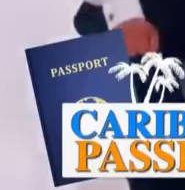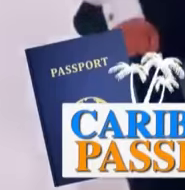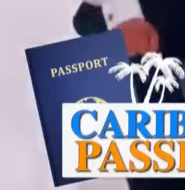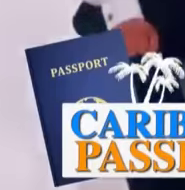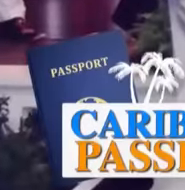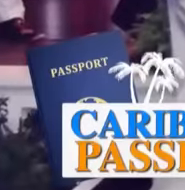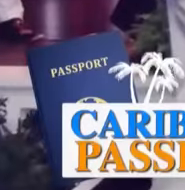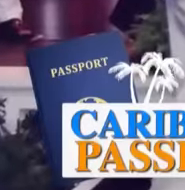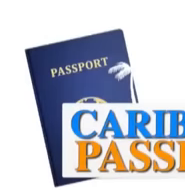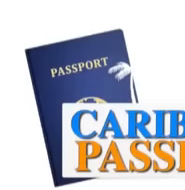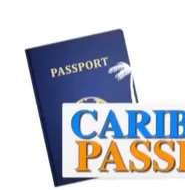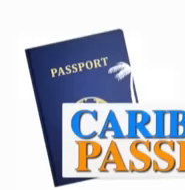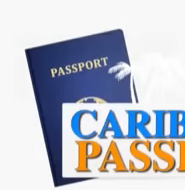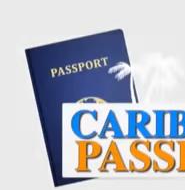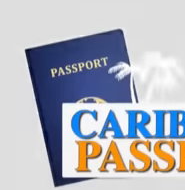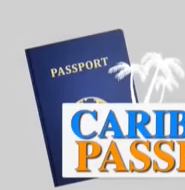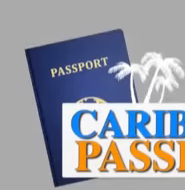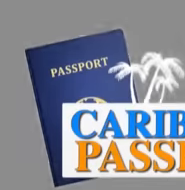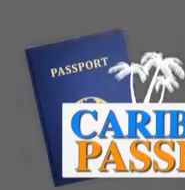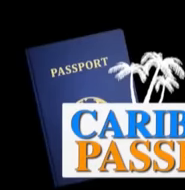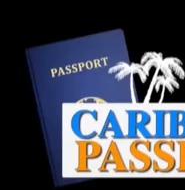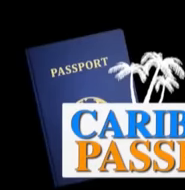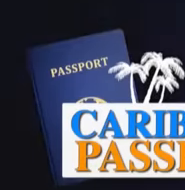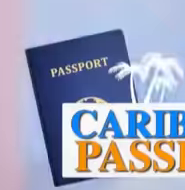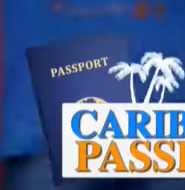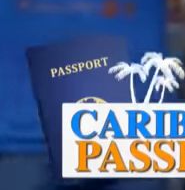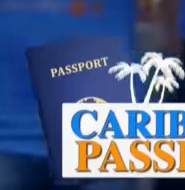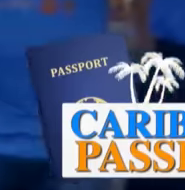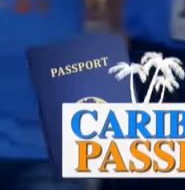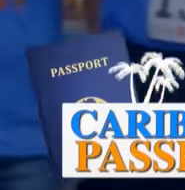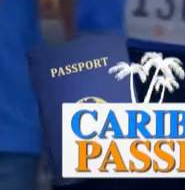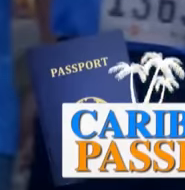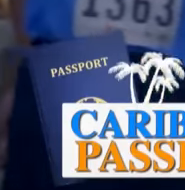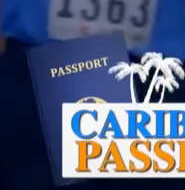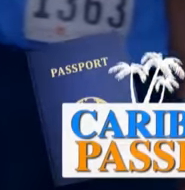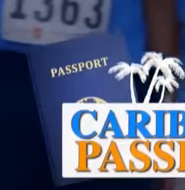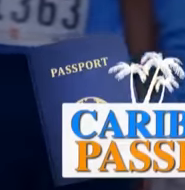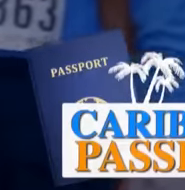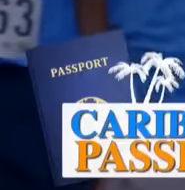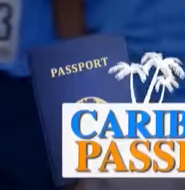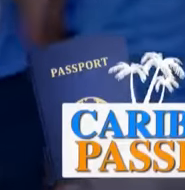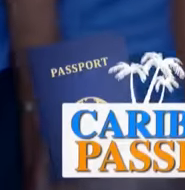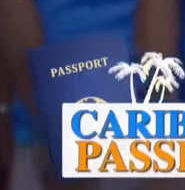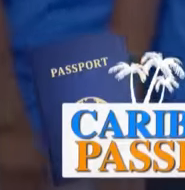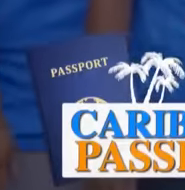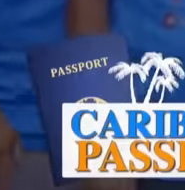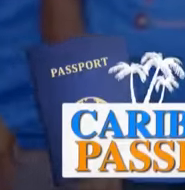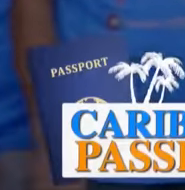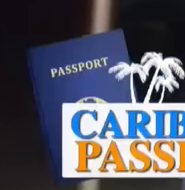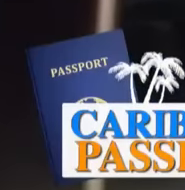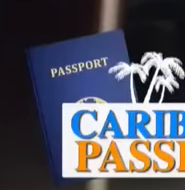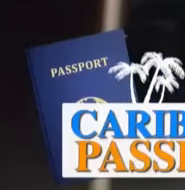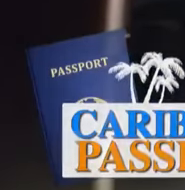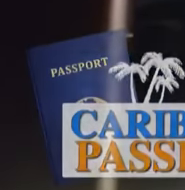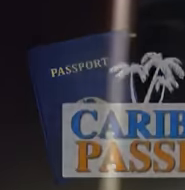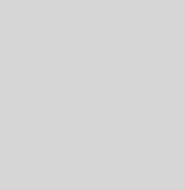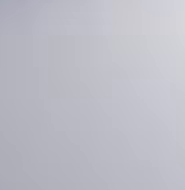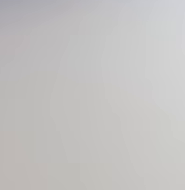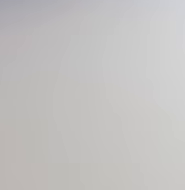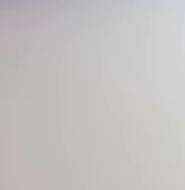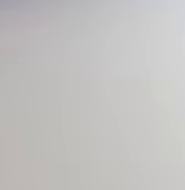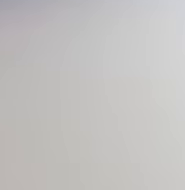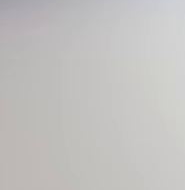A Panas Premier. It's all next on Caribbean Passport. CNC3,